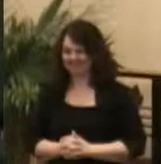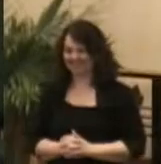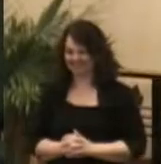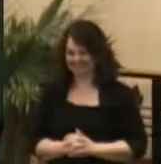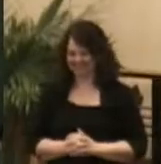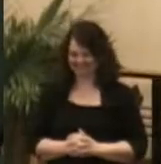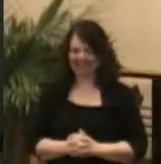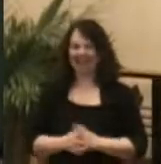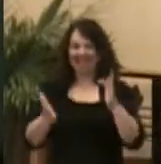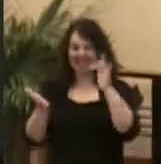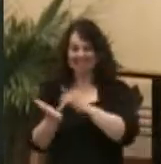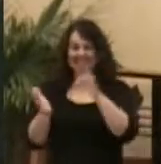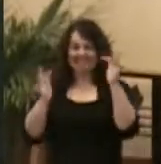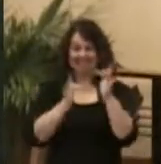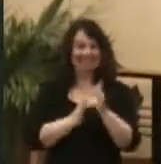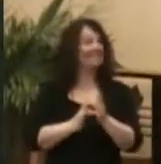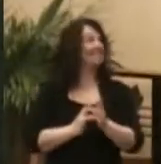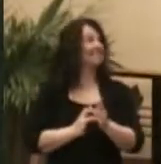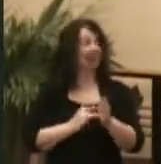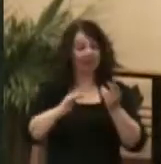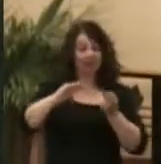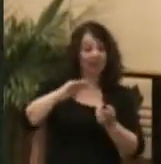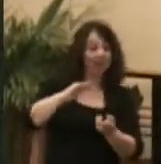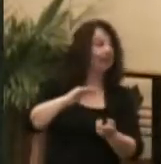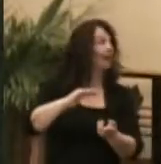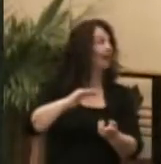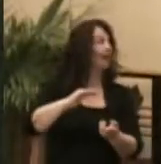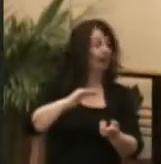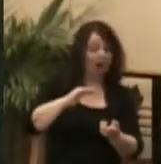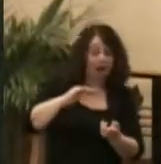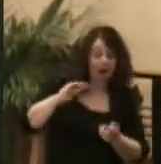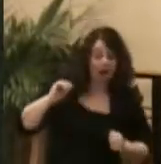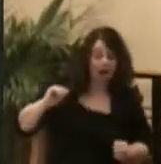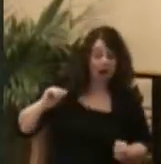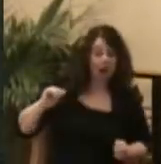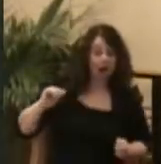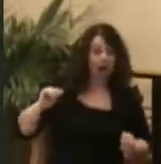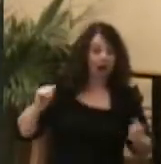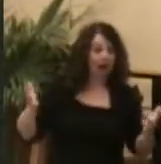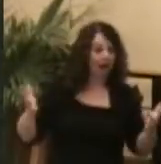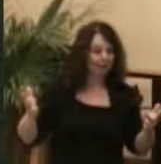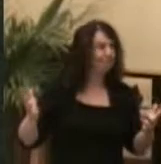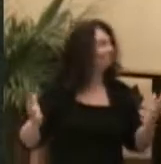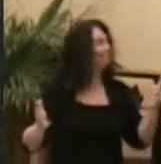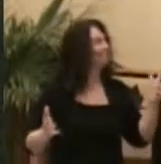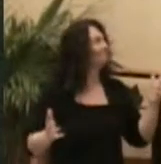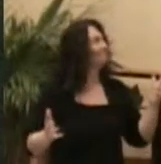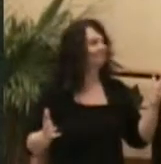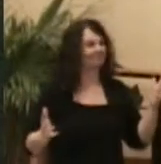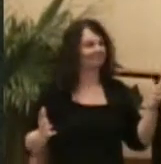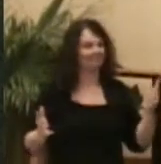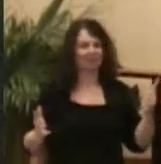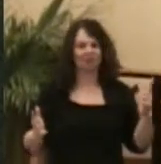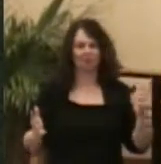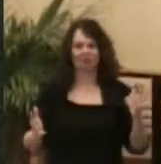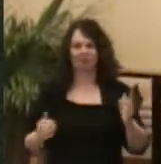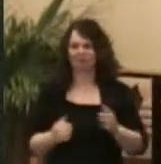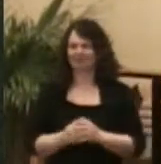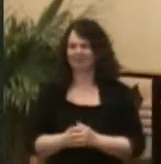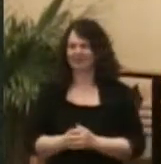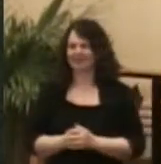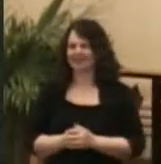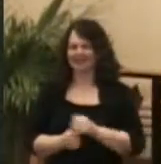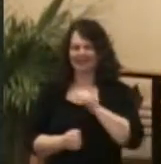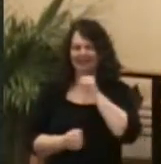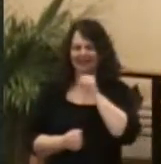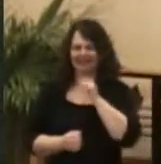And Jesus is still there. Well, that would really wreck our worship